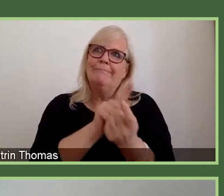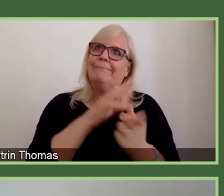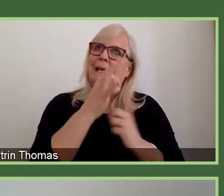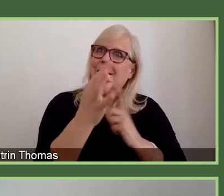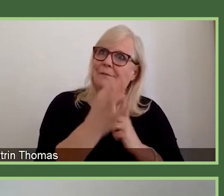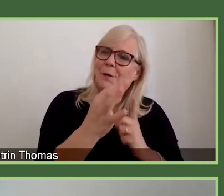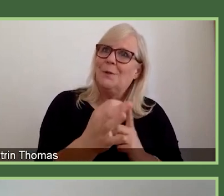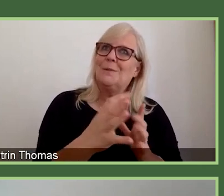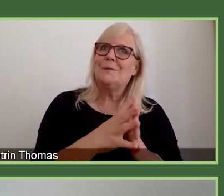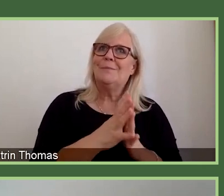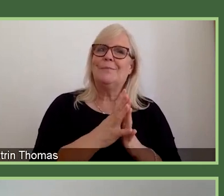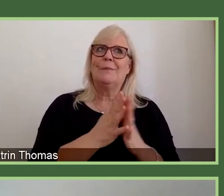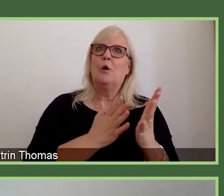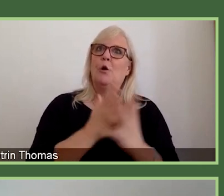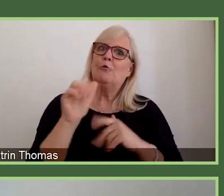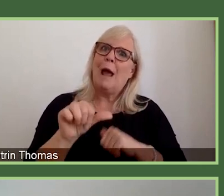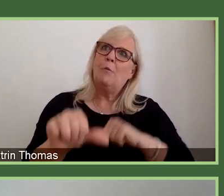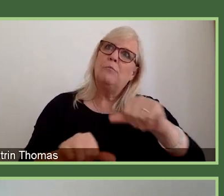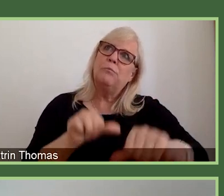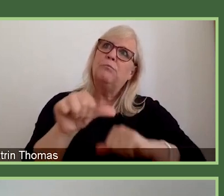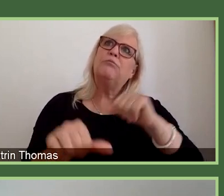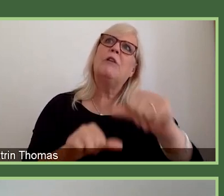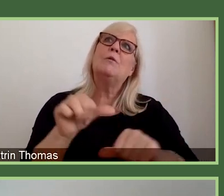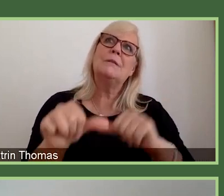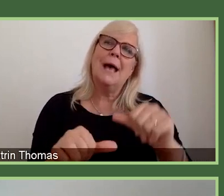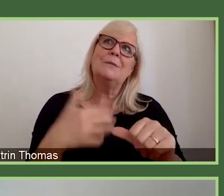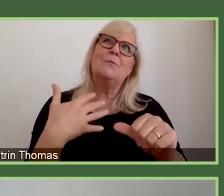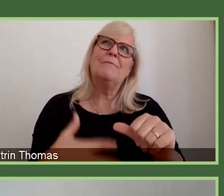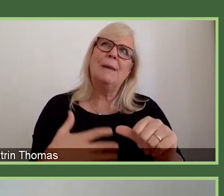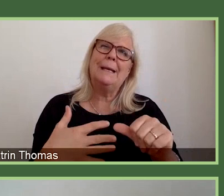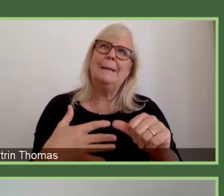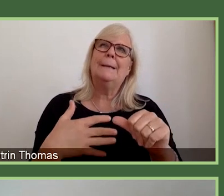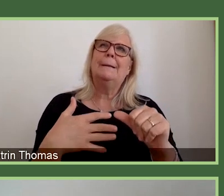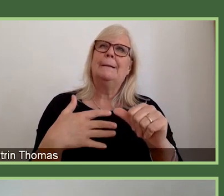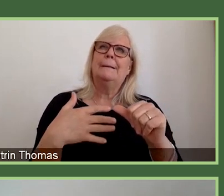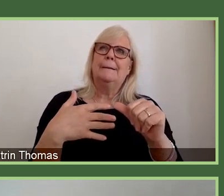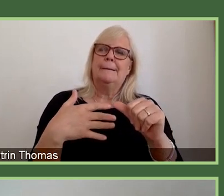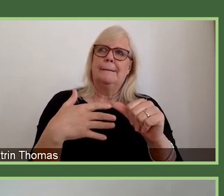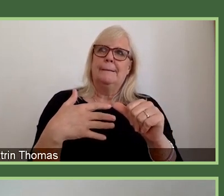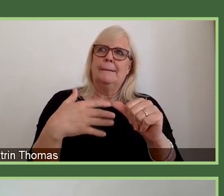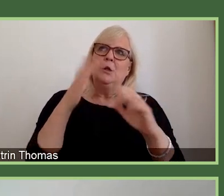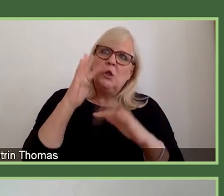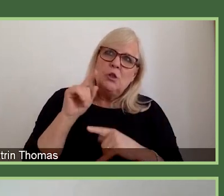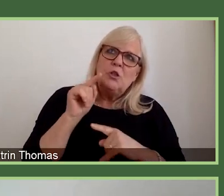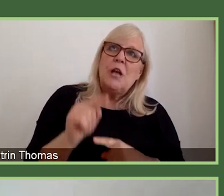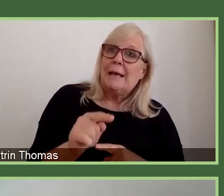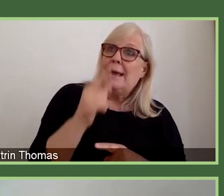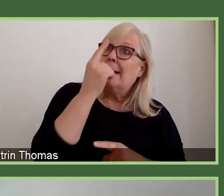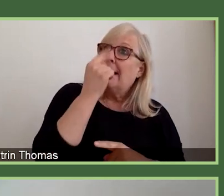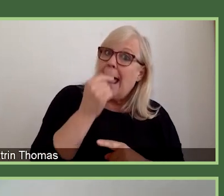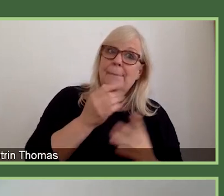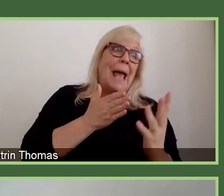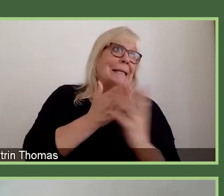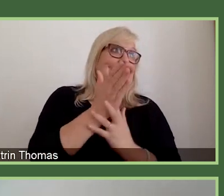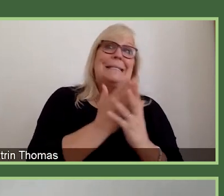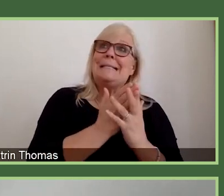all of this process, we've looked really, really carefully to make sure that they are equitable, that they're accessible to all types